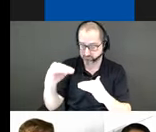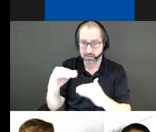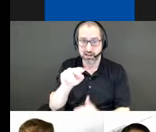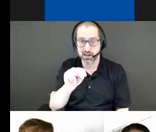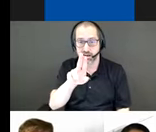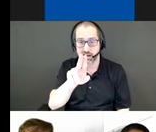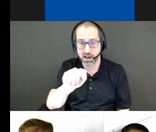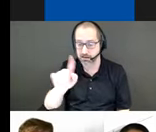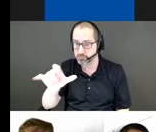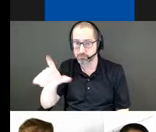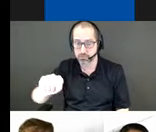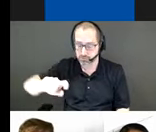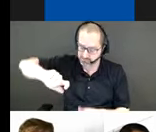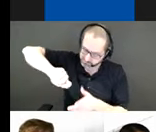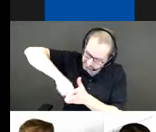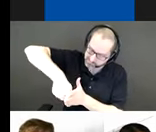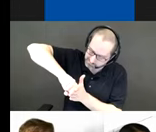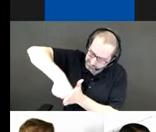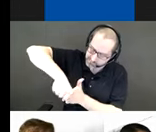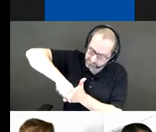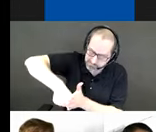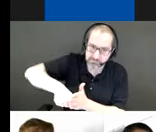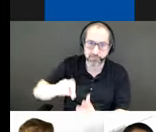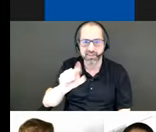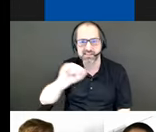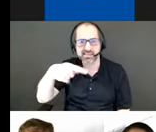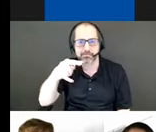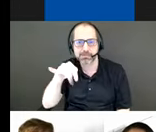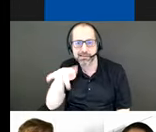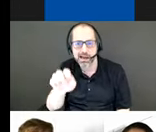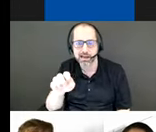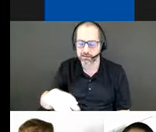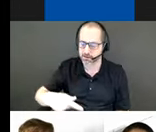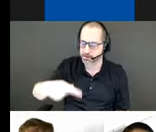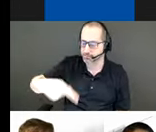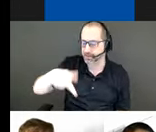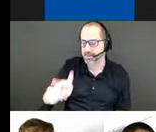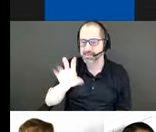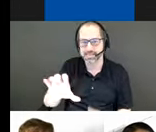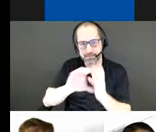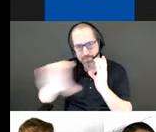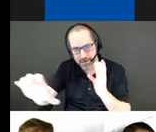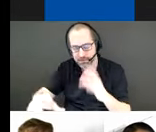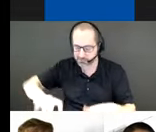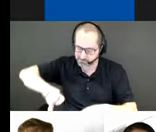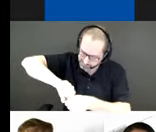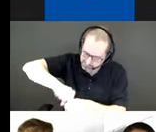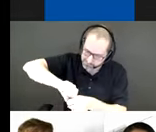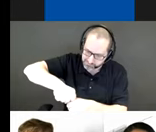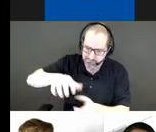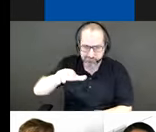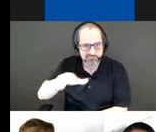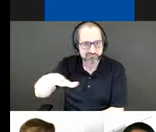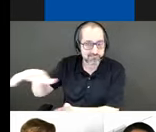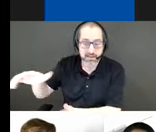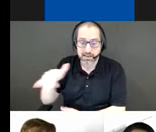PVC piping, and zip ties. The gardener isn't going anywhere soon. This temporary two- to three-year project has been designed